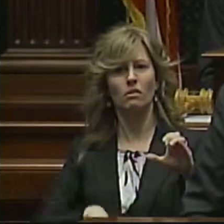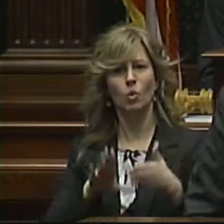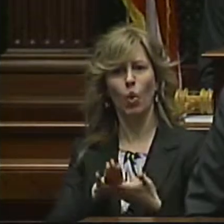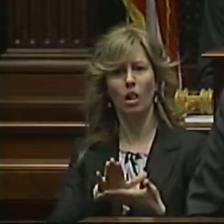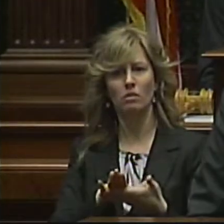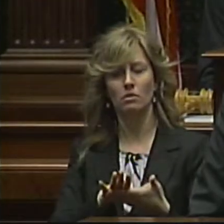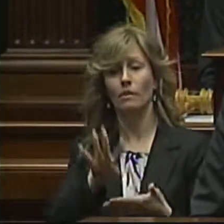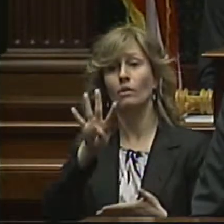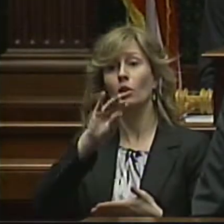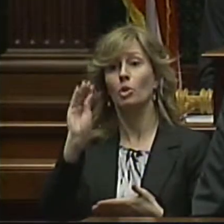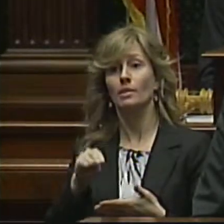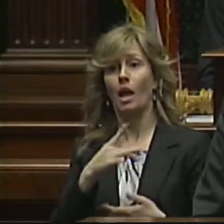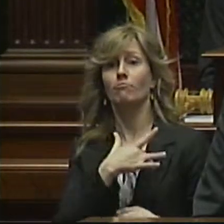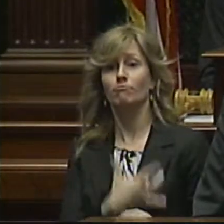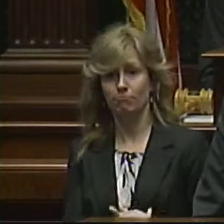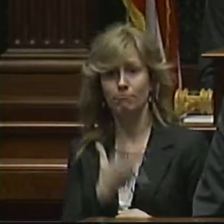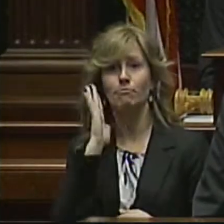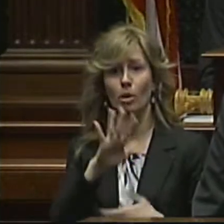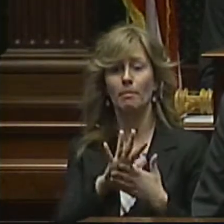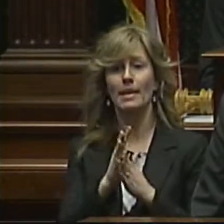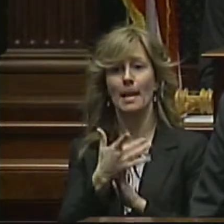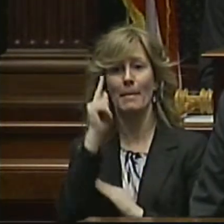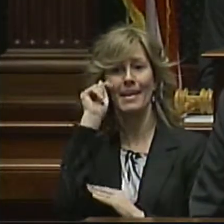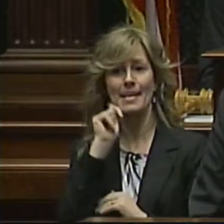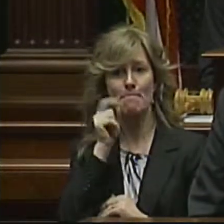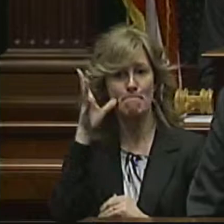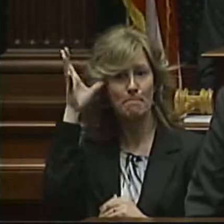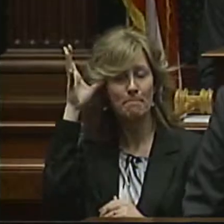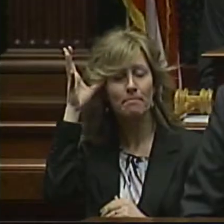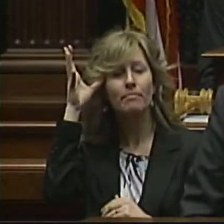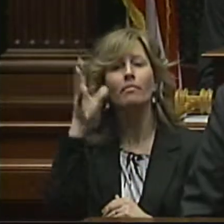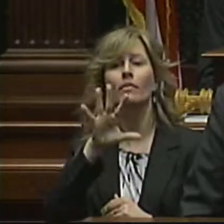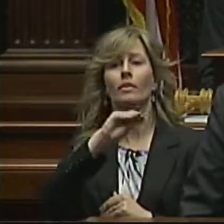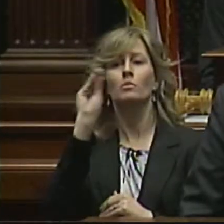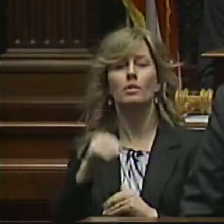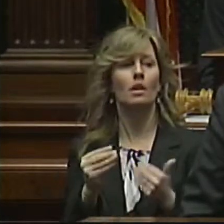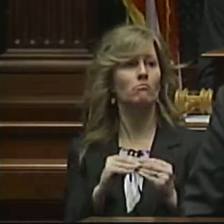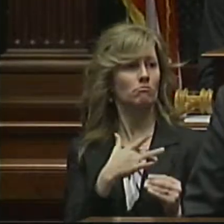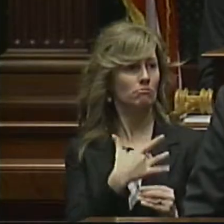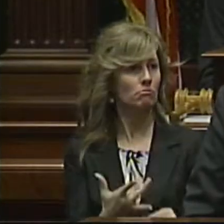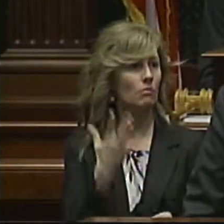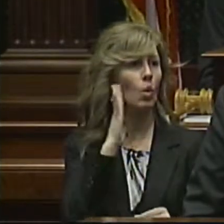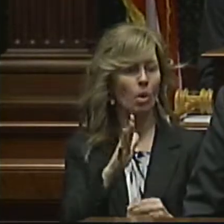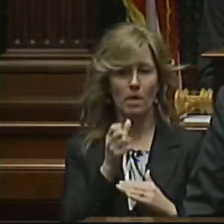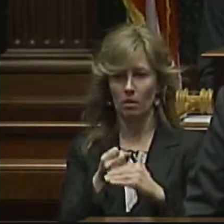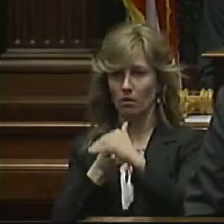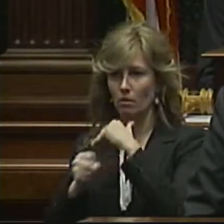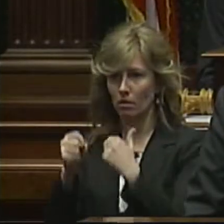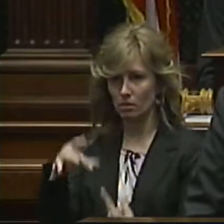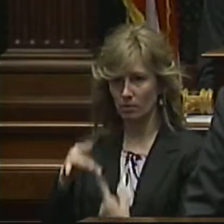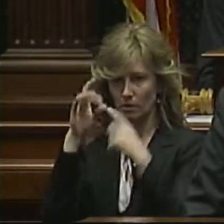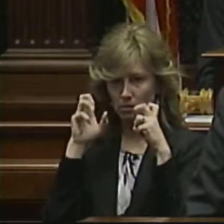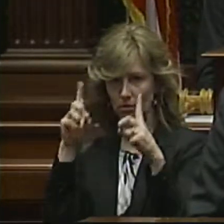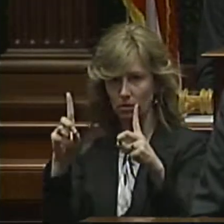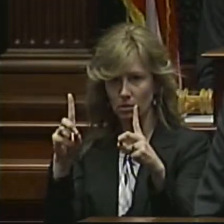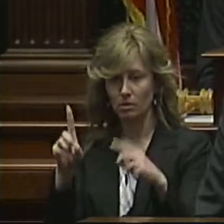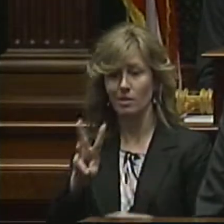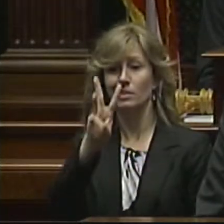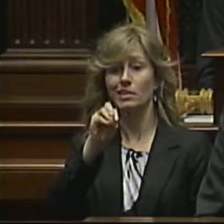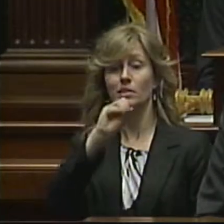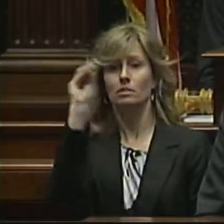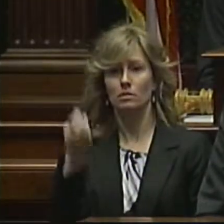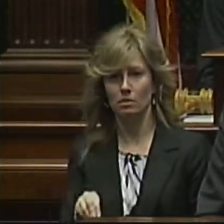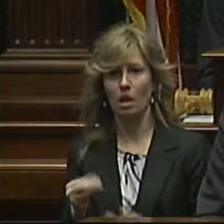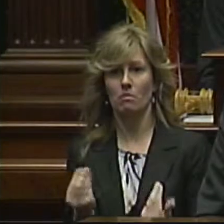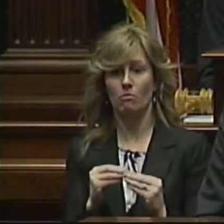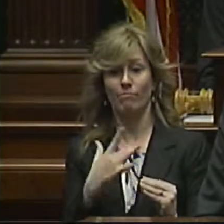40% more likely to become a teen parent, 50% more likely to be placed in special education. 60